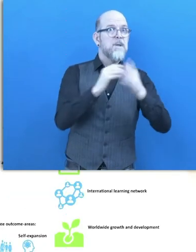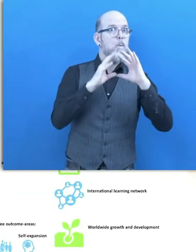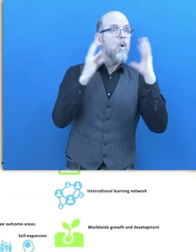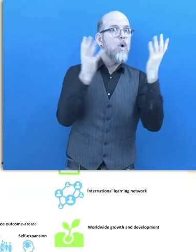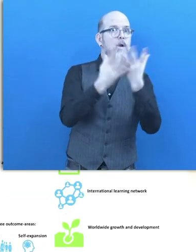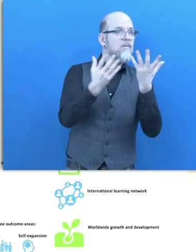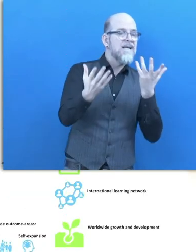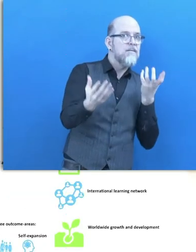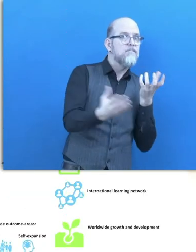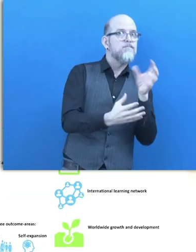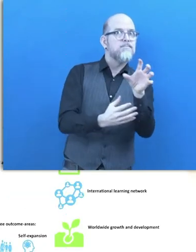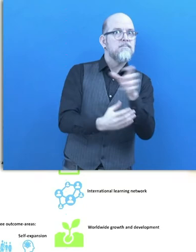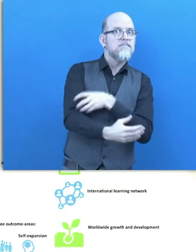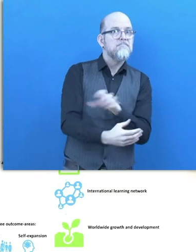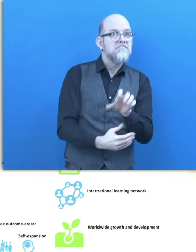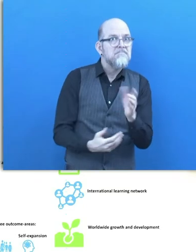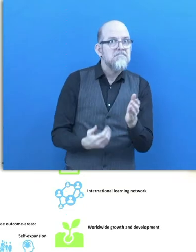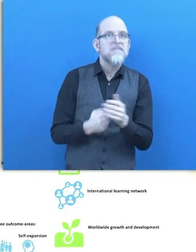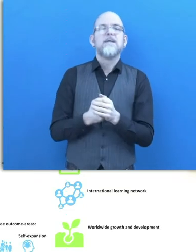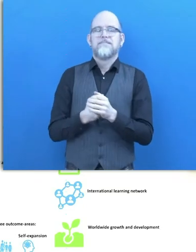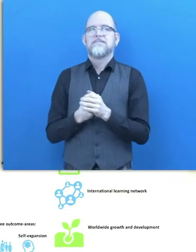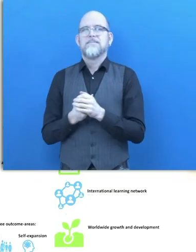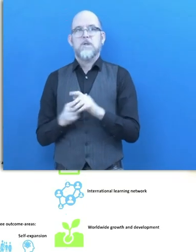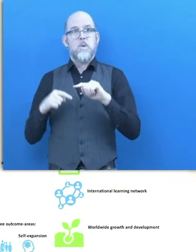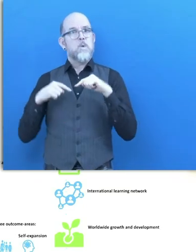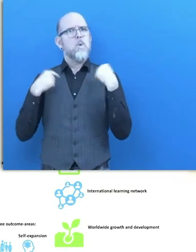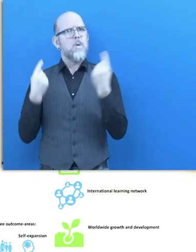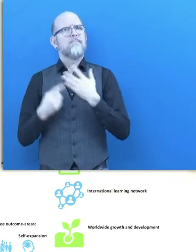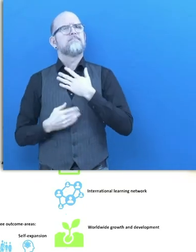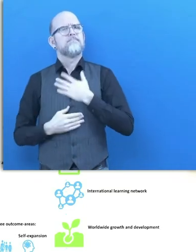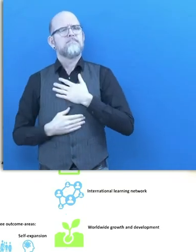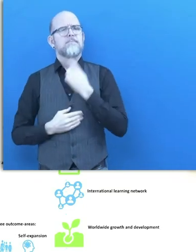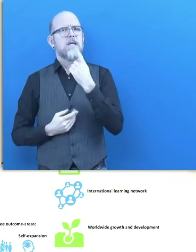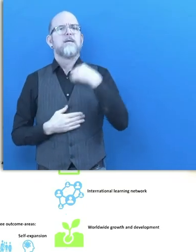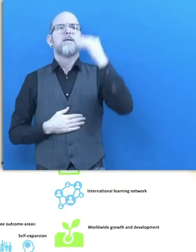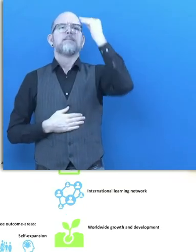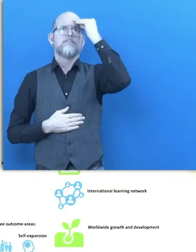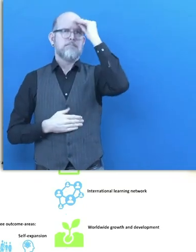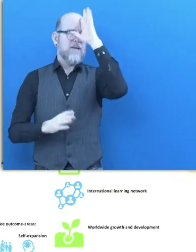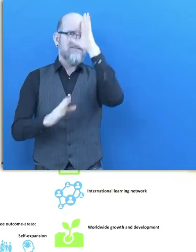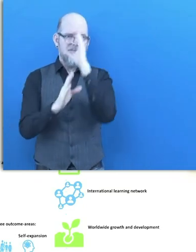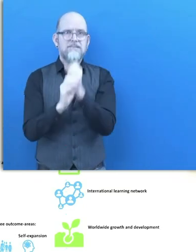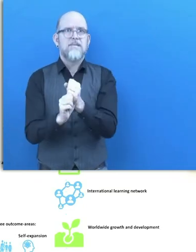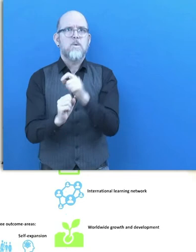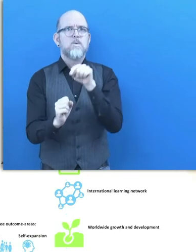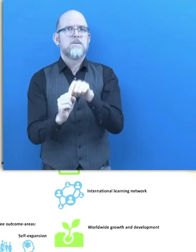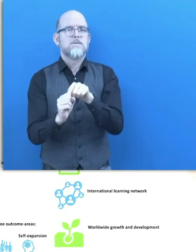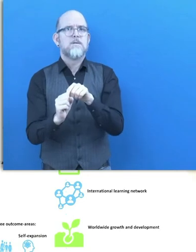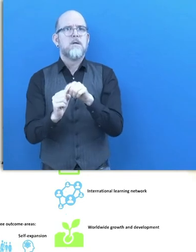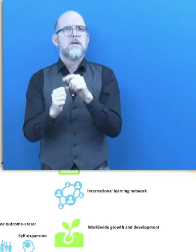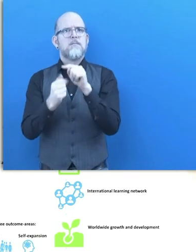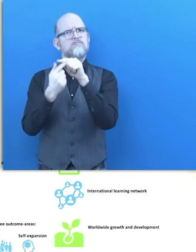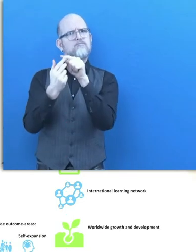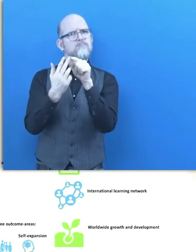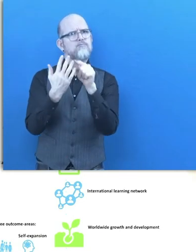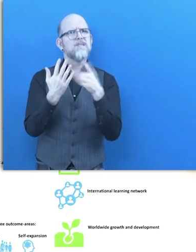In order to really push ourselves to focus on a couple of areas, we have concentrated